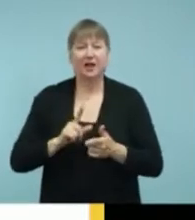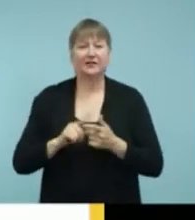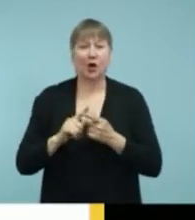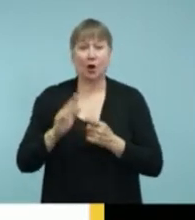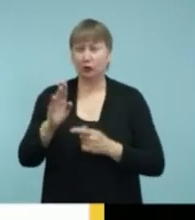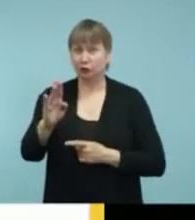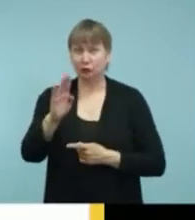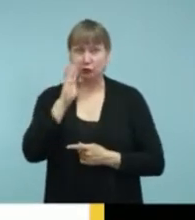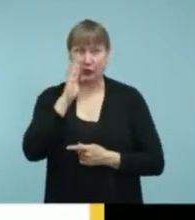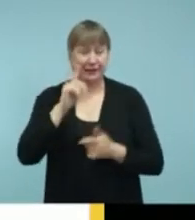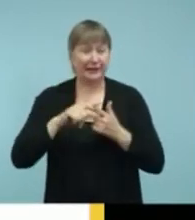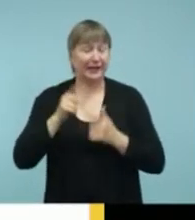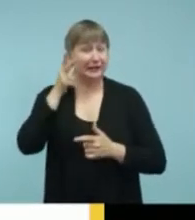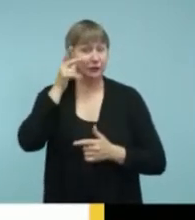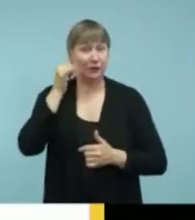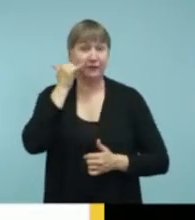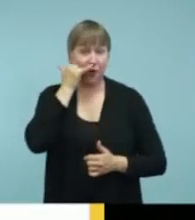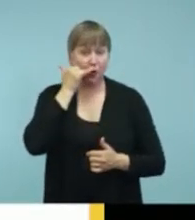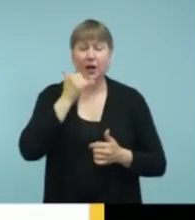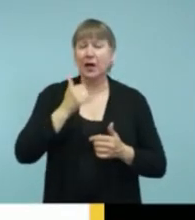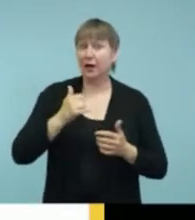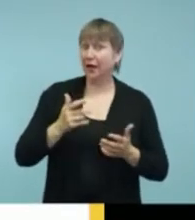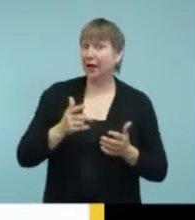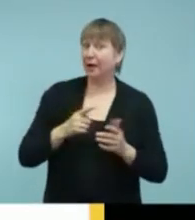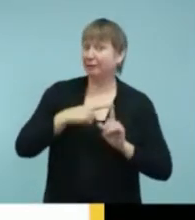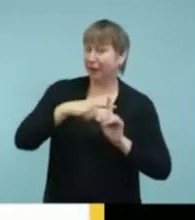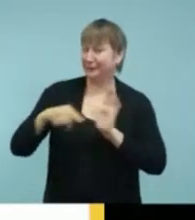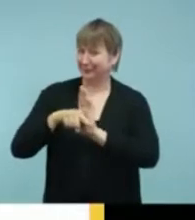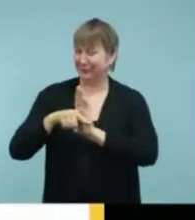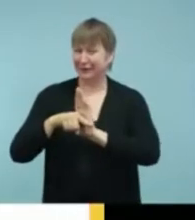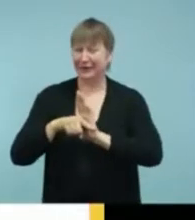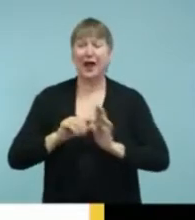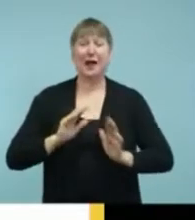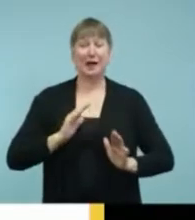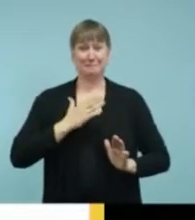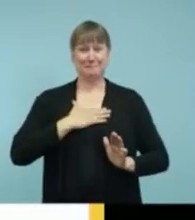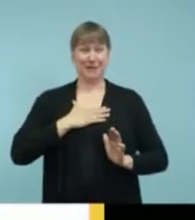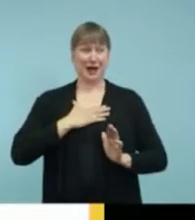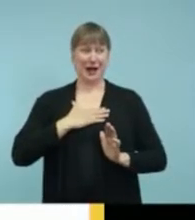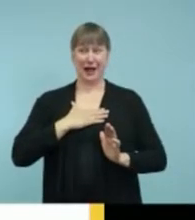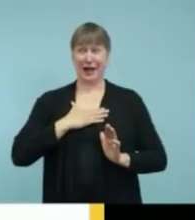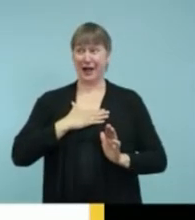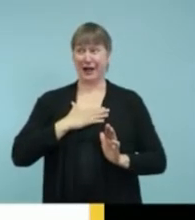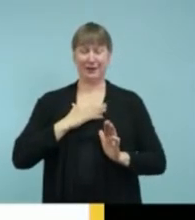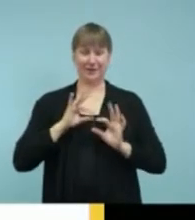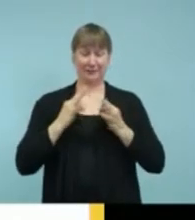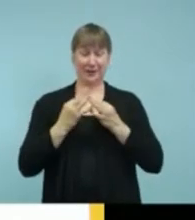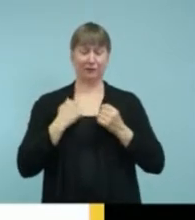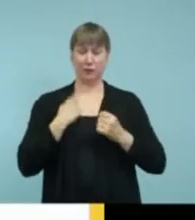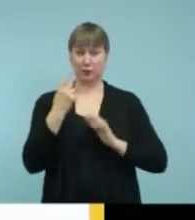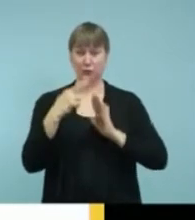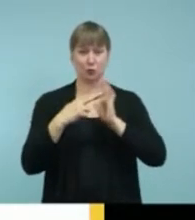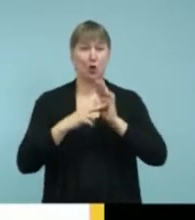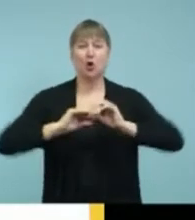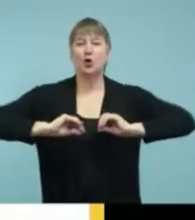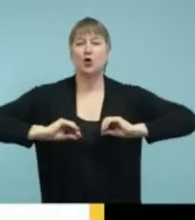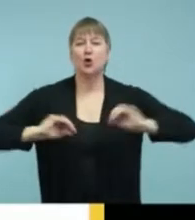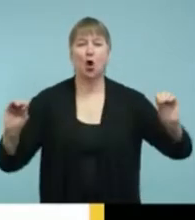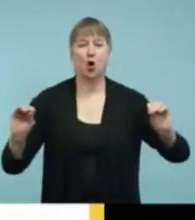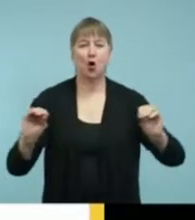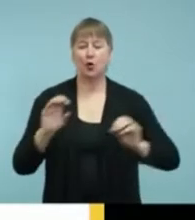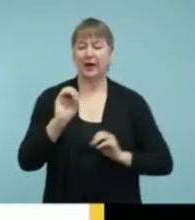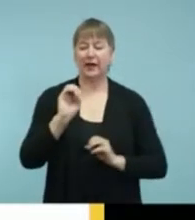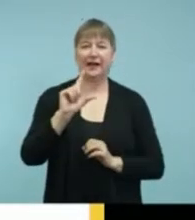a bad thing. In my family, we have a rule, no electronics at the table. Unfortunately, I now have to